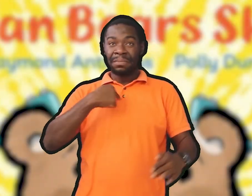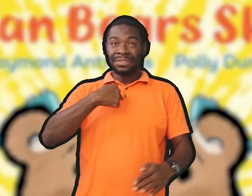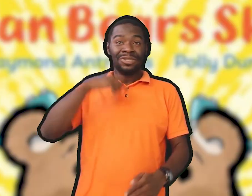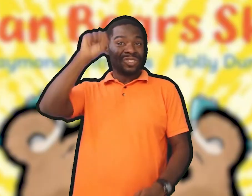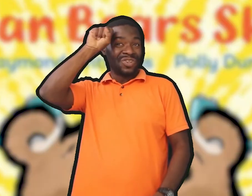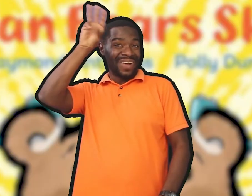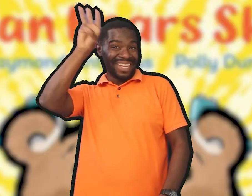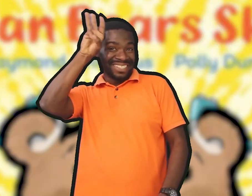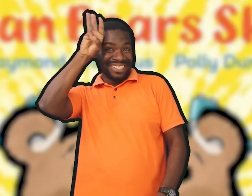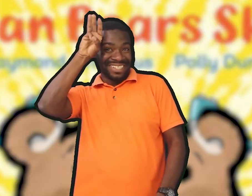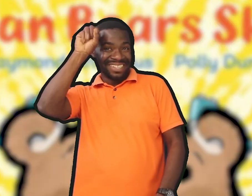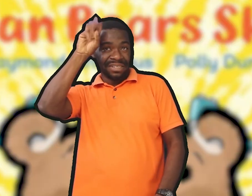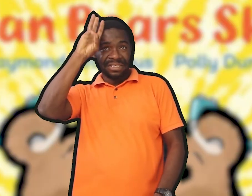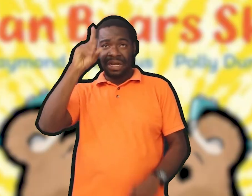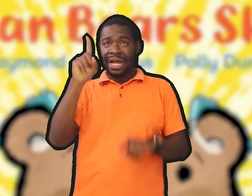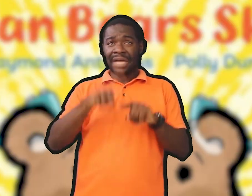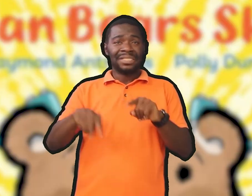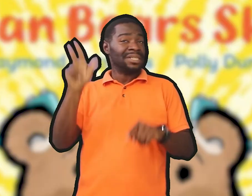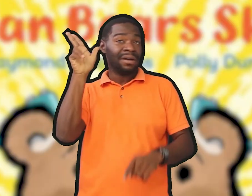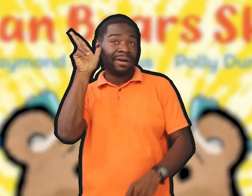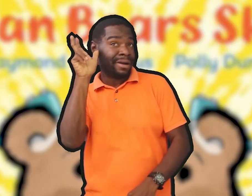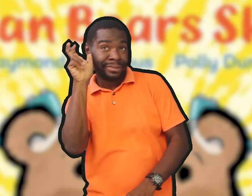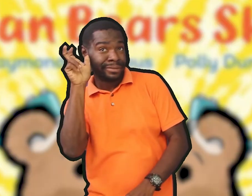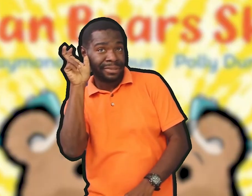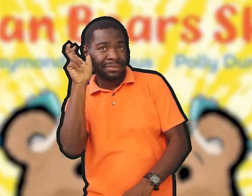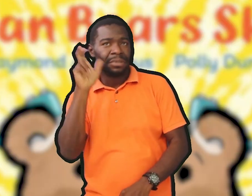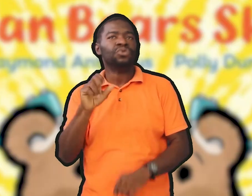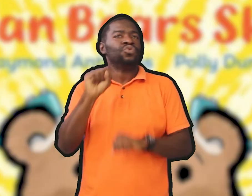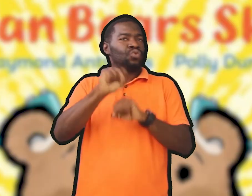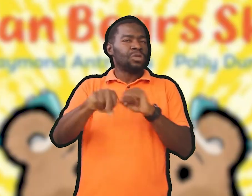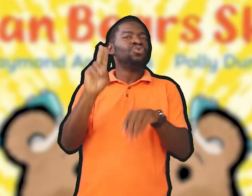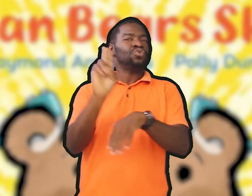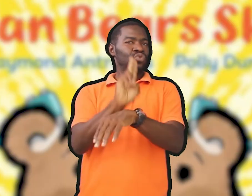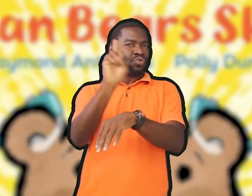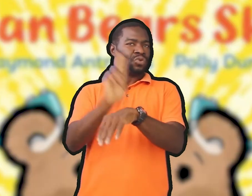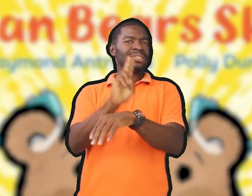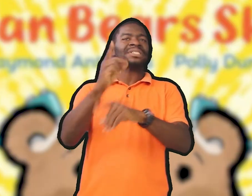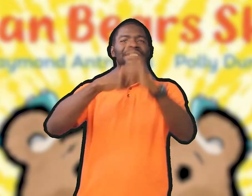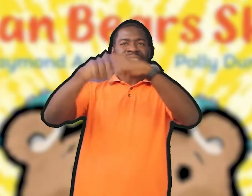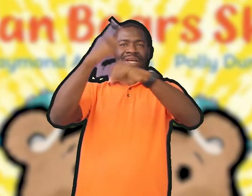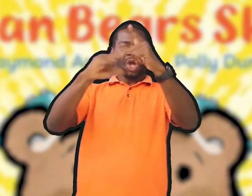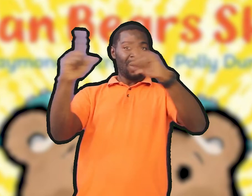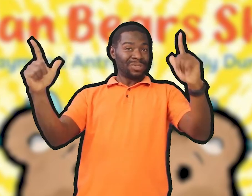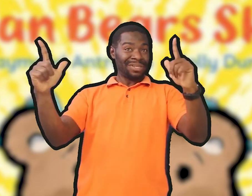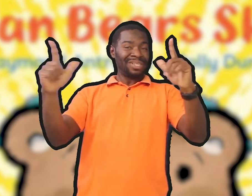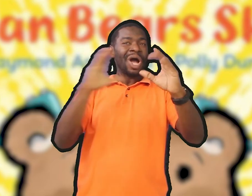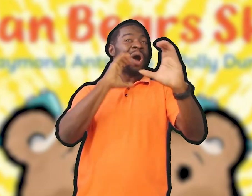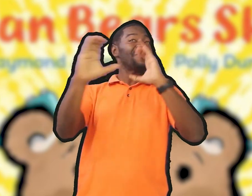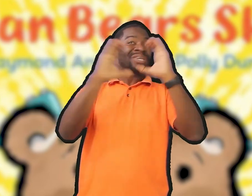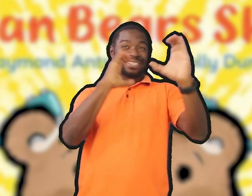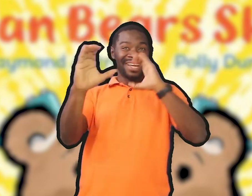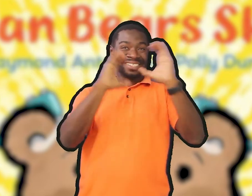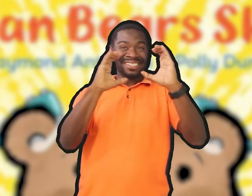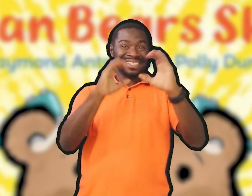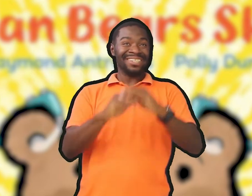I am Siobhan. I cannot hear. I use sign language to communicate.